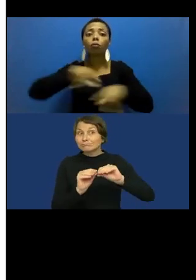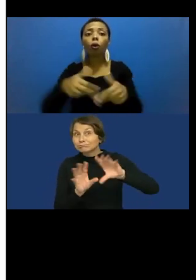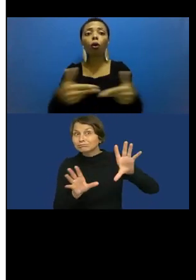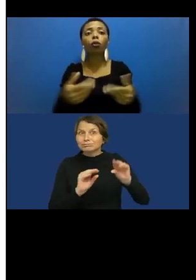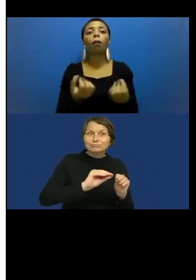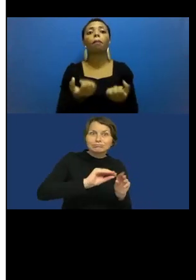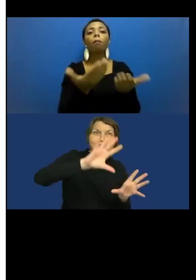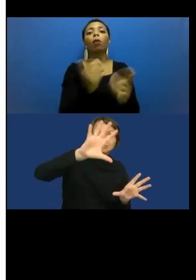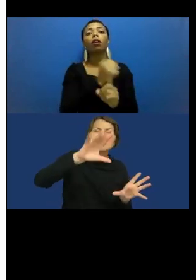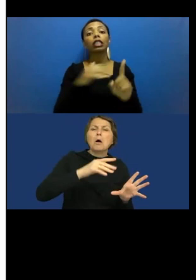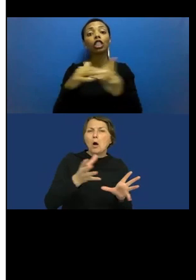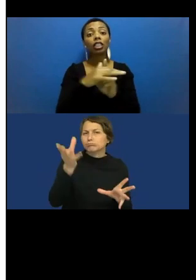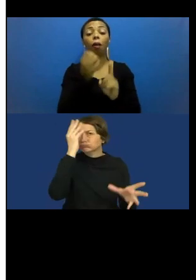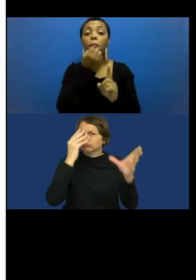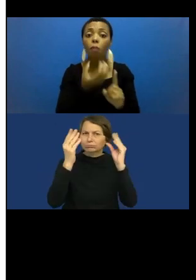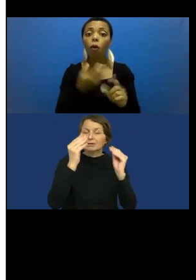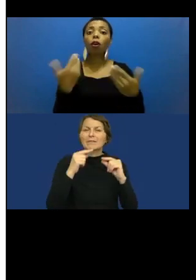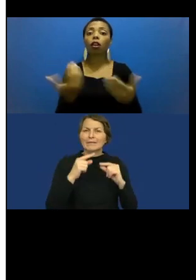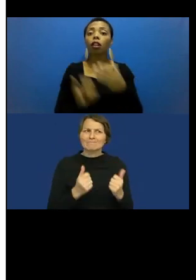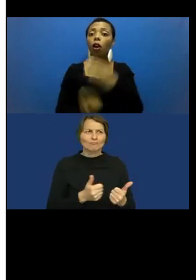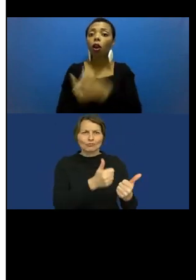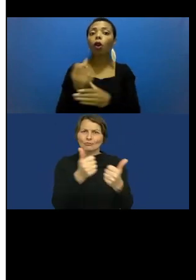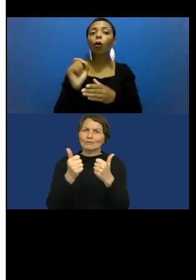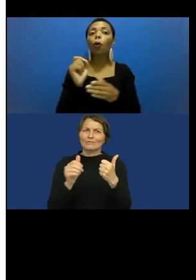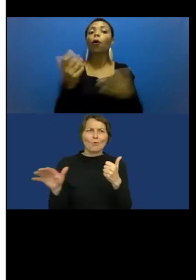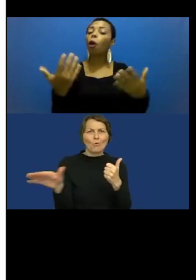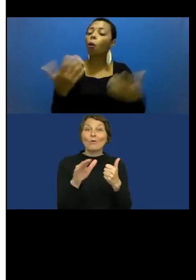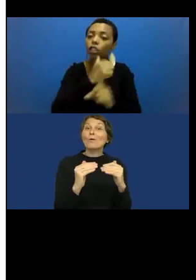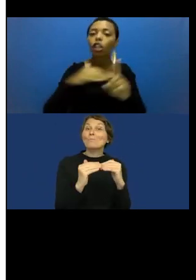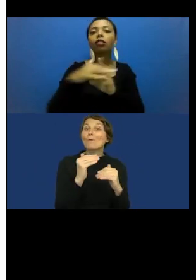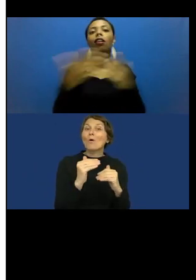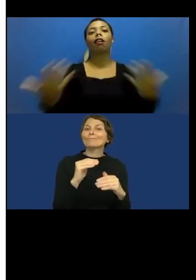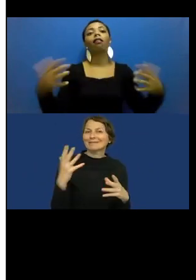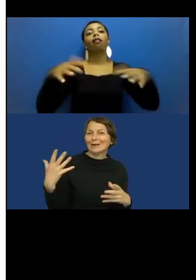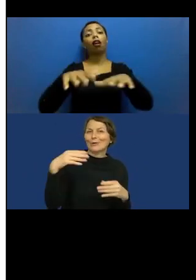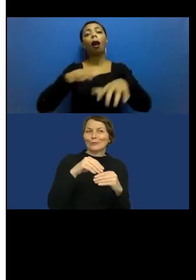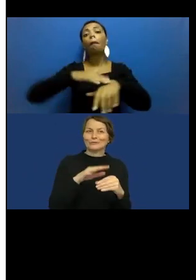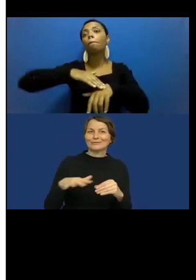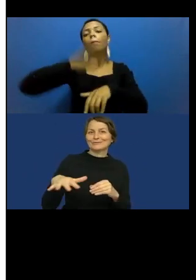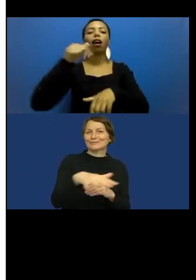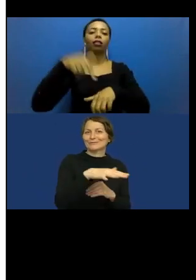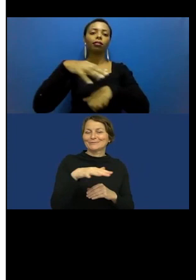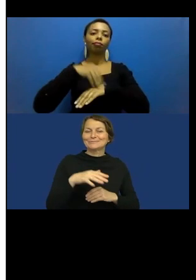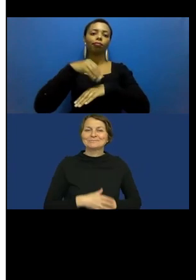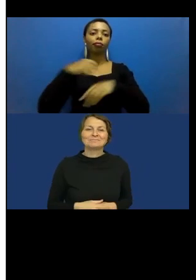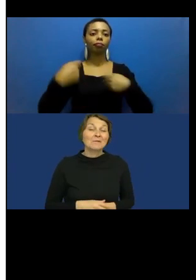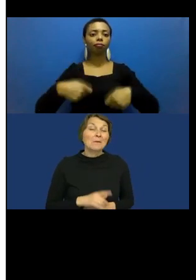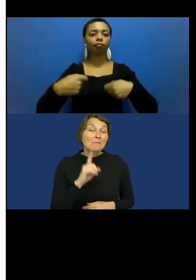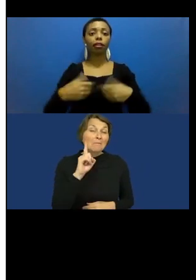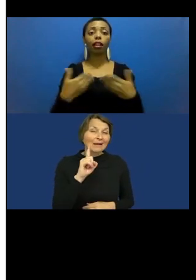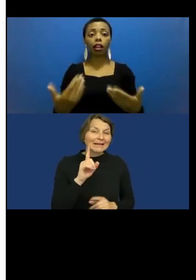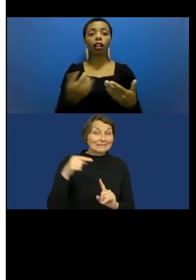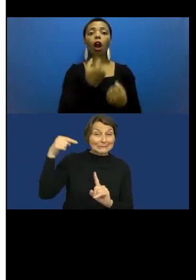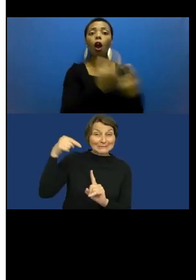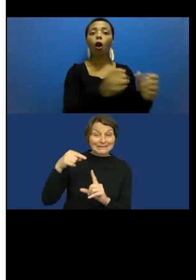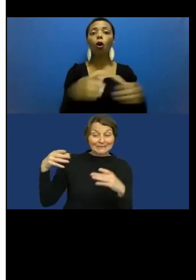and to create a more inclusive society in Sweden. Still, for some groups, the accessibility